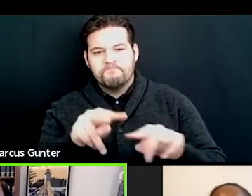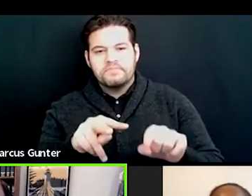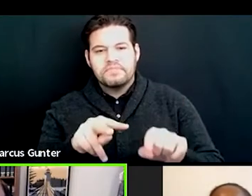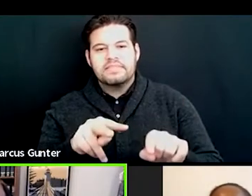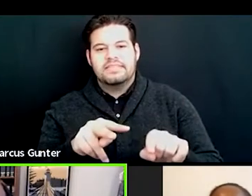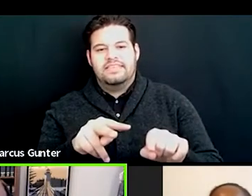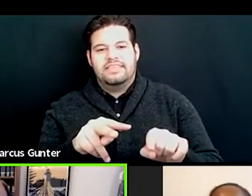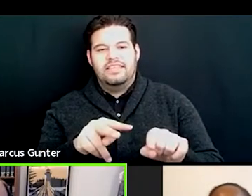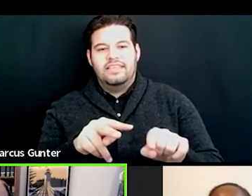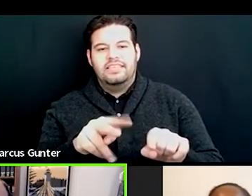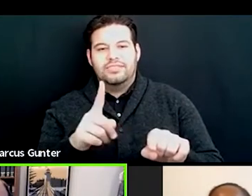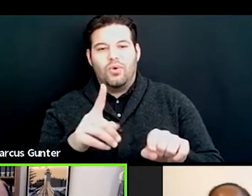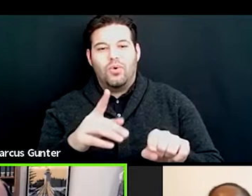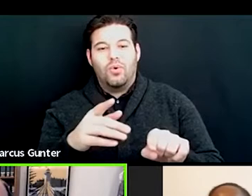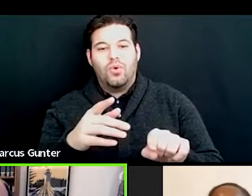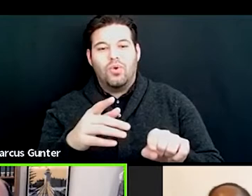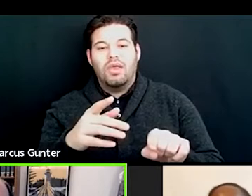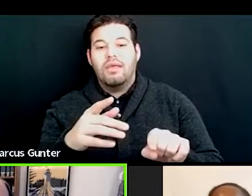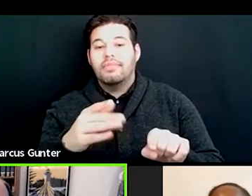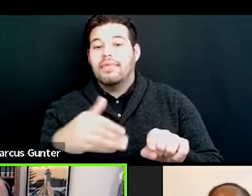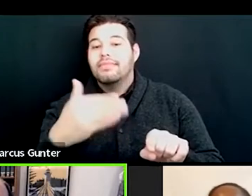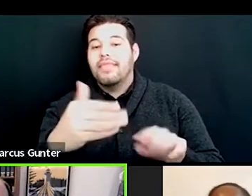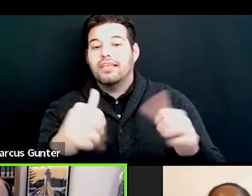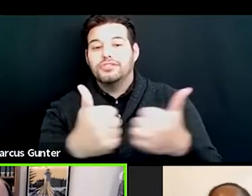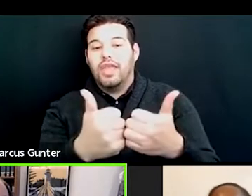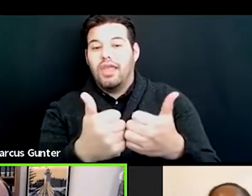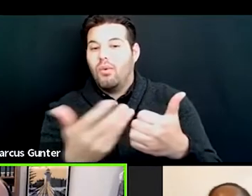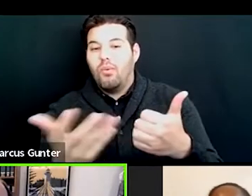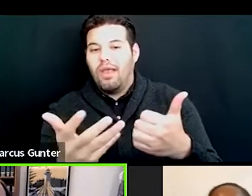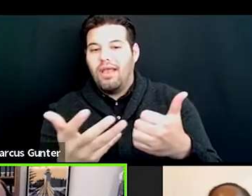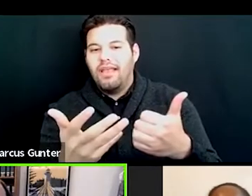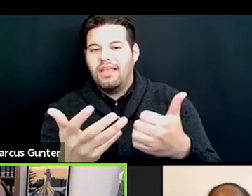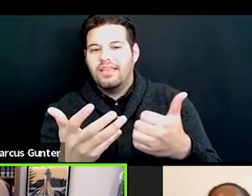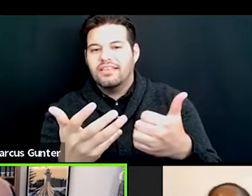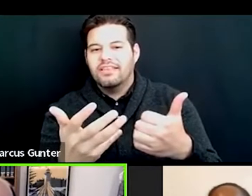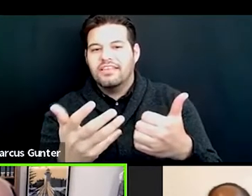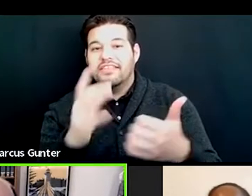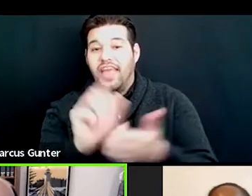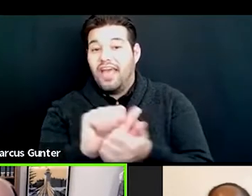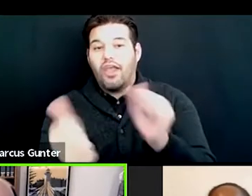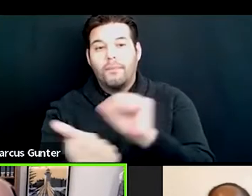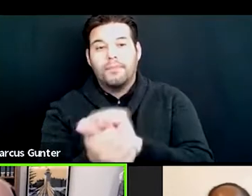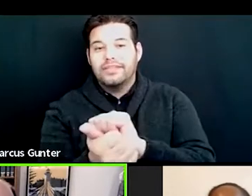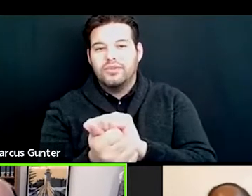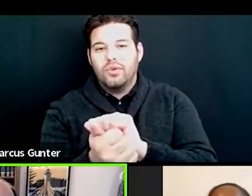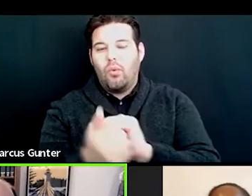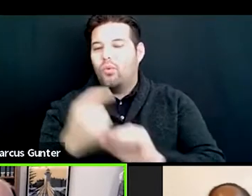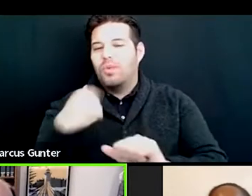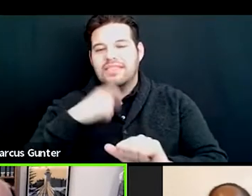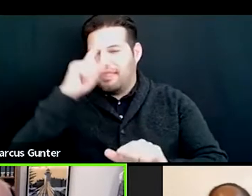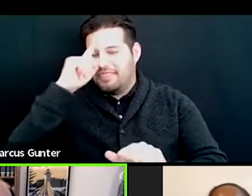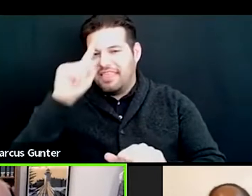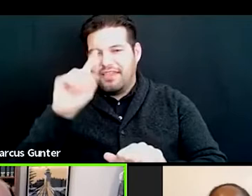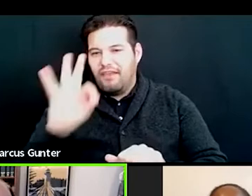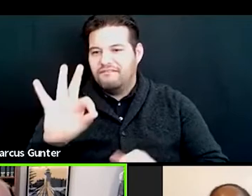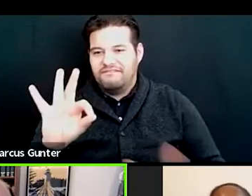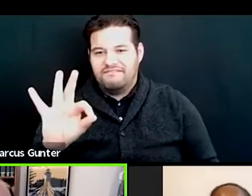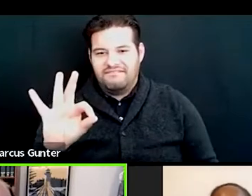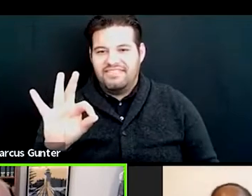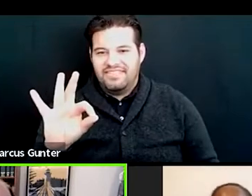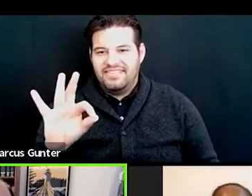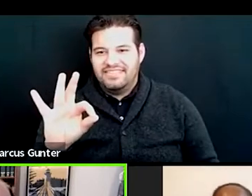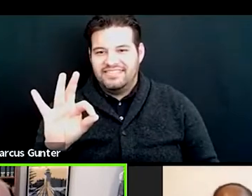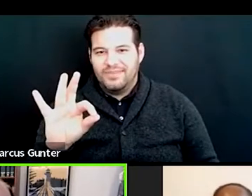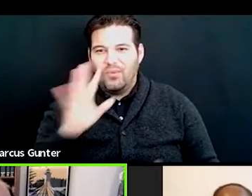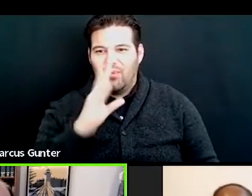the next challenge is going to be the next, uh, accommodation need that we haven't anticipated. Um, and so